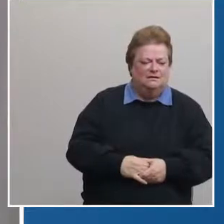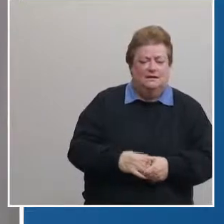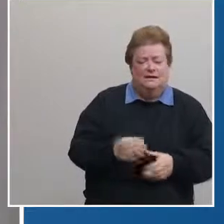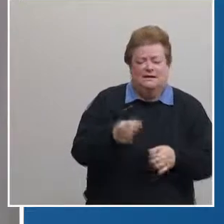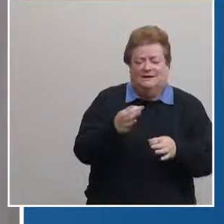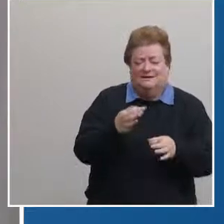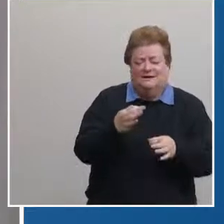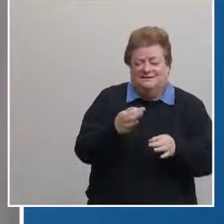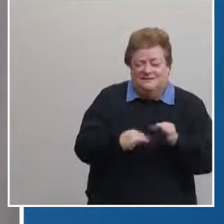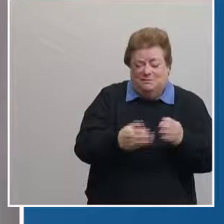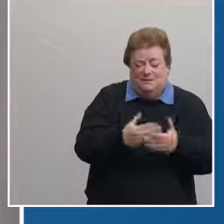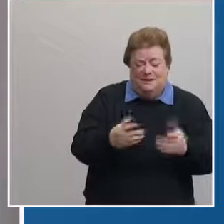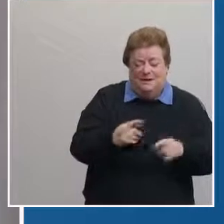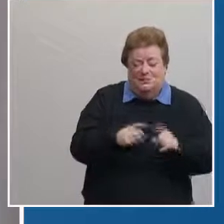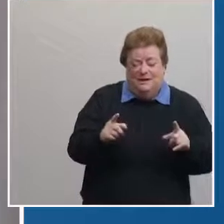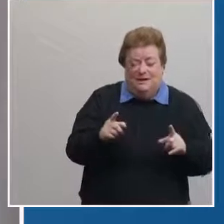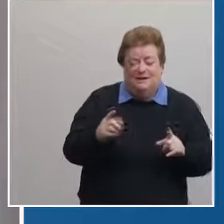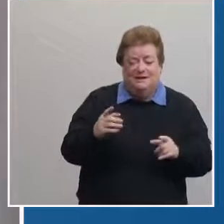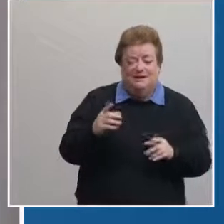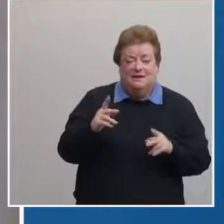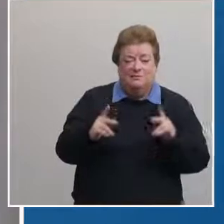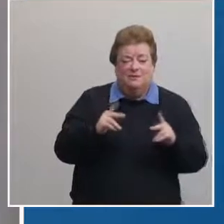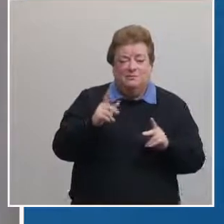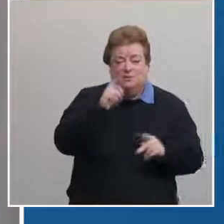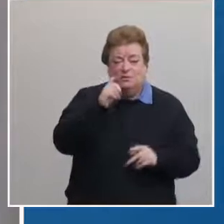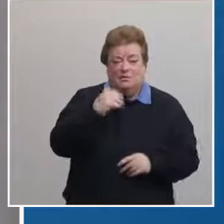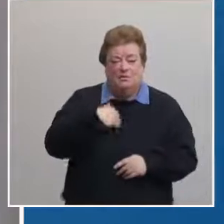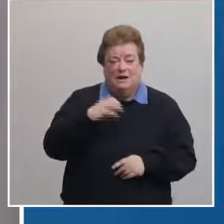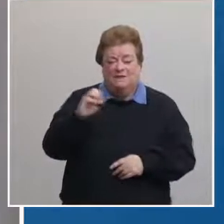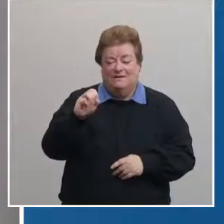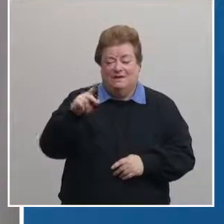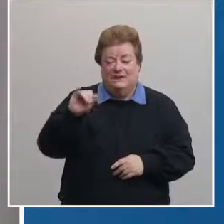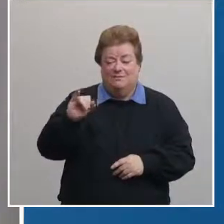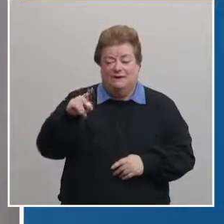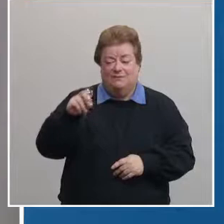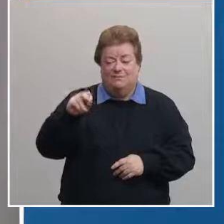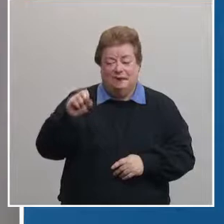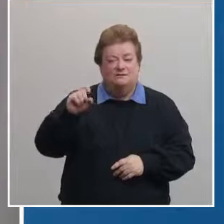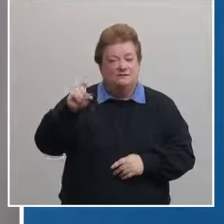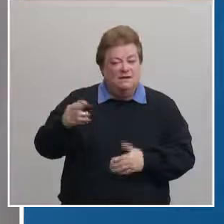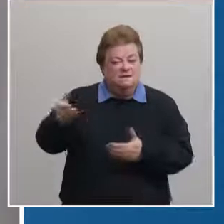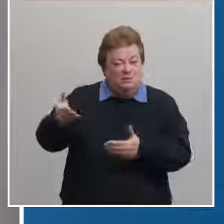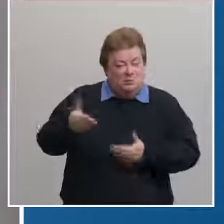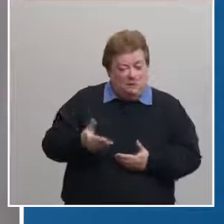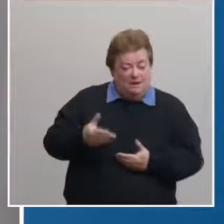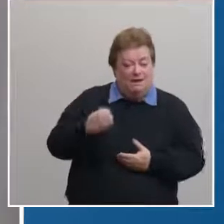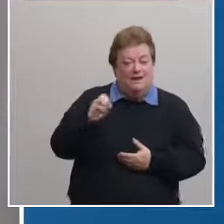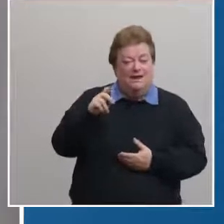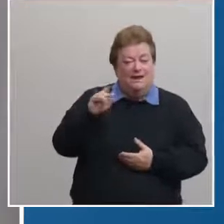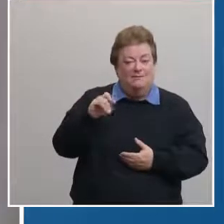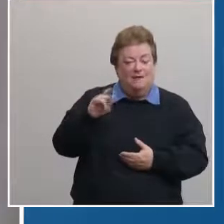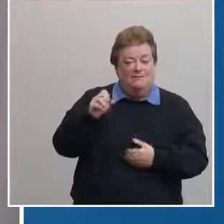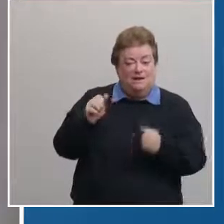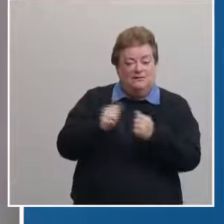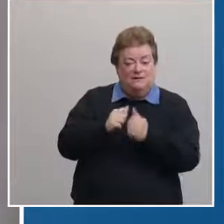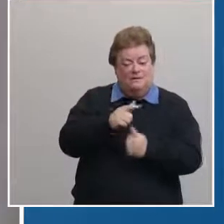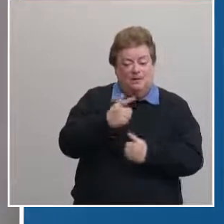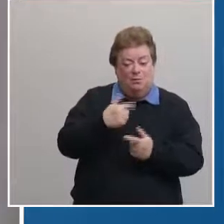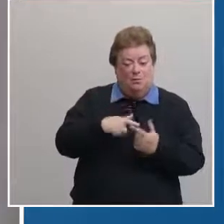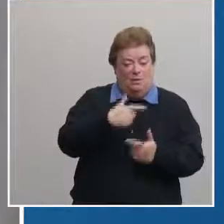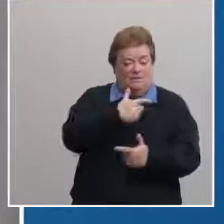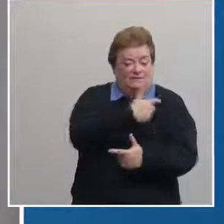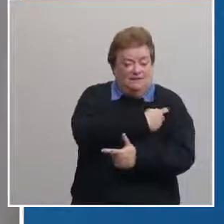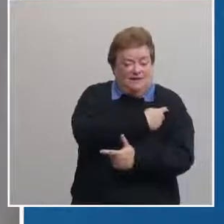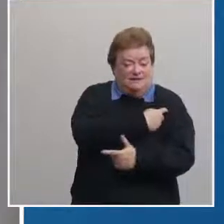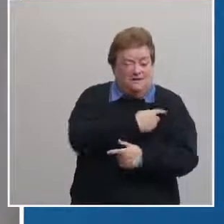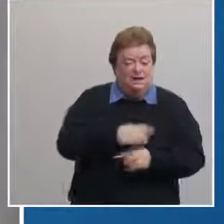a simple thing but people that have epi pens need to bring their epi pens with them when they come to get vaccinated and